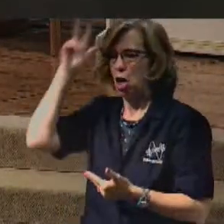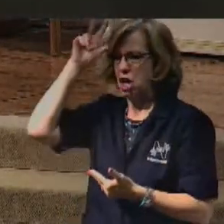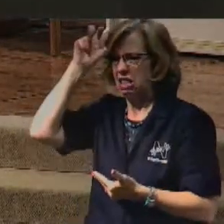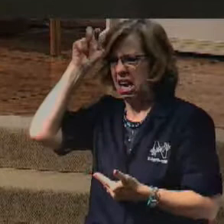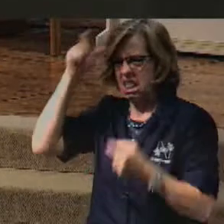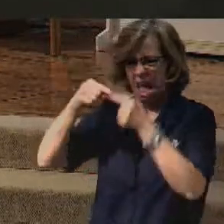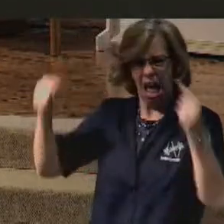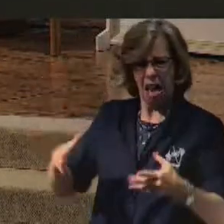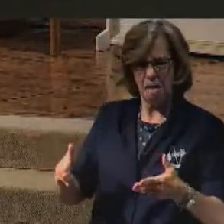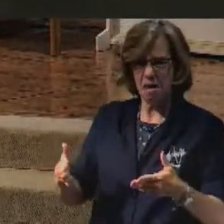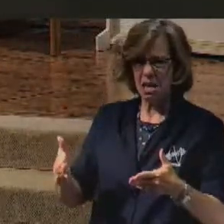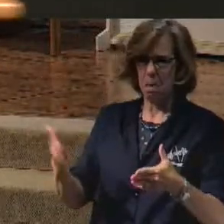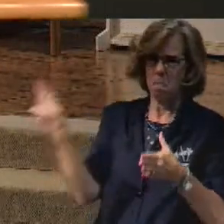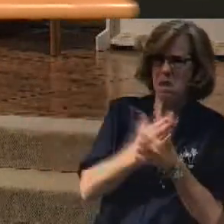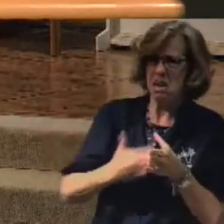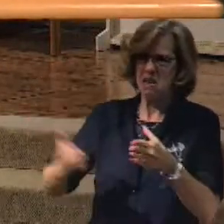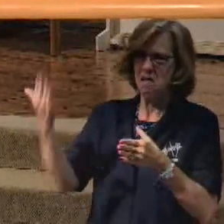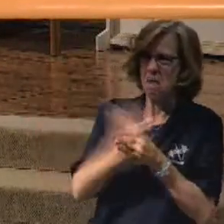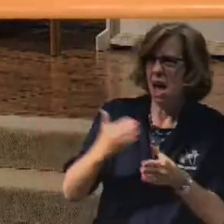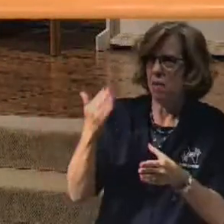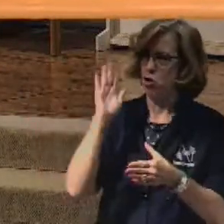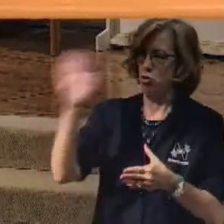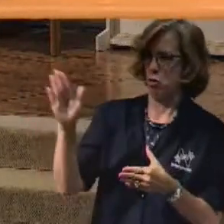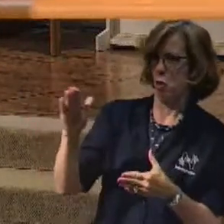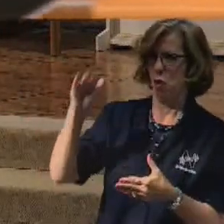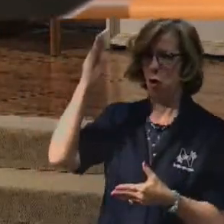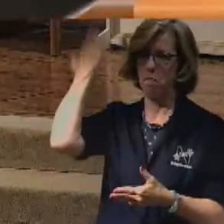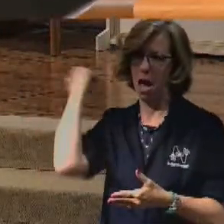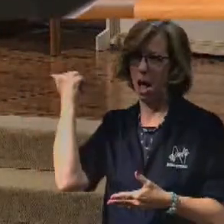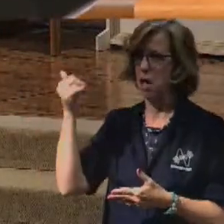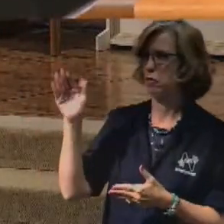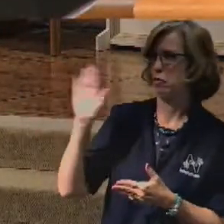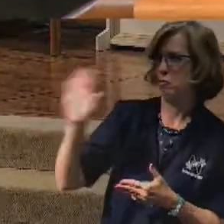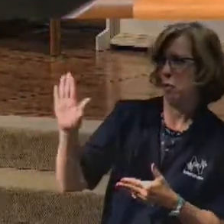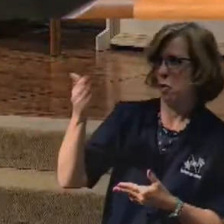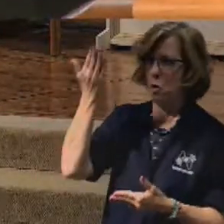failures and reminds me of my past, I can remind him of his future.